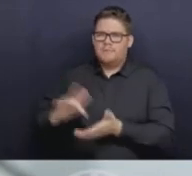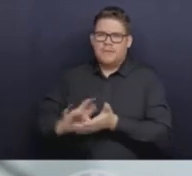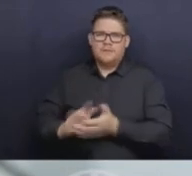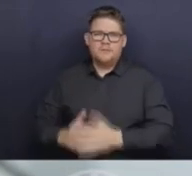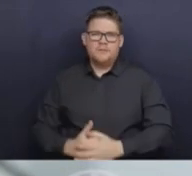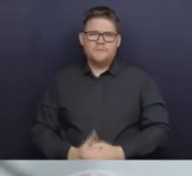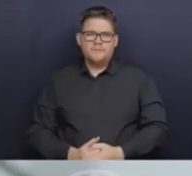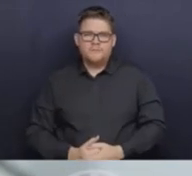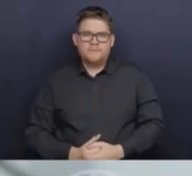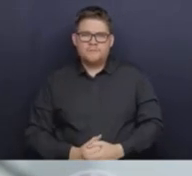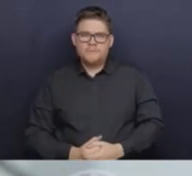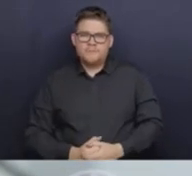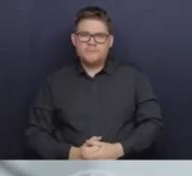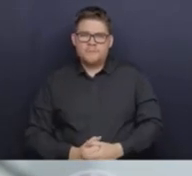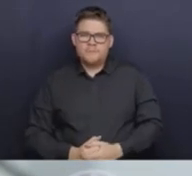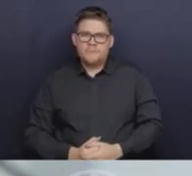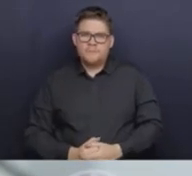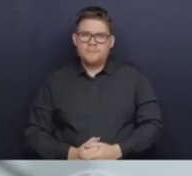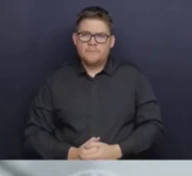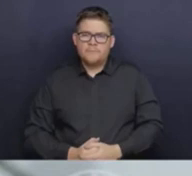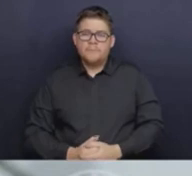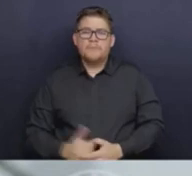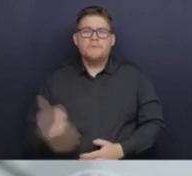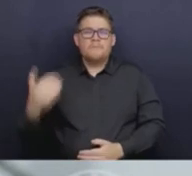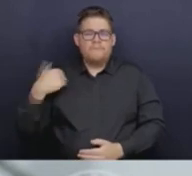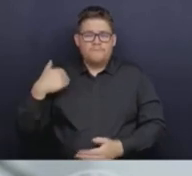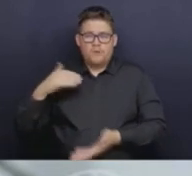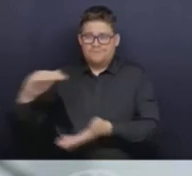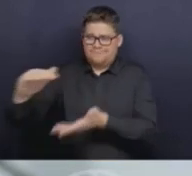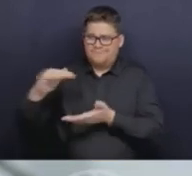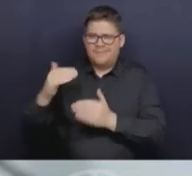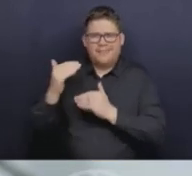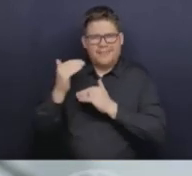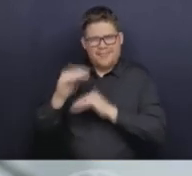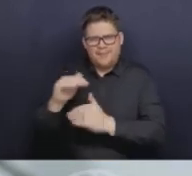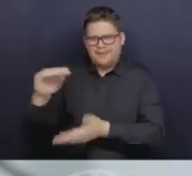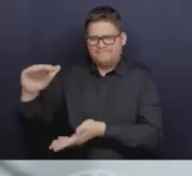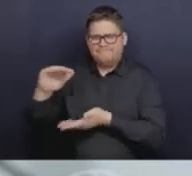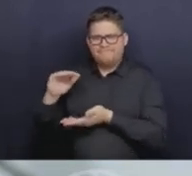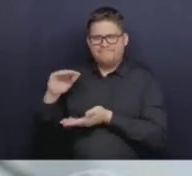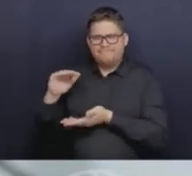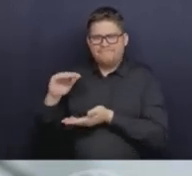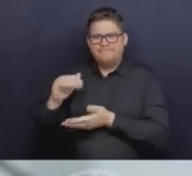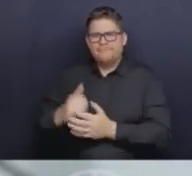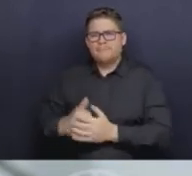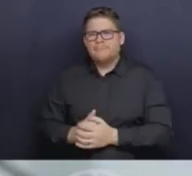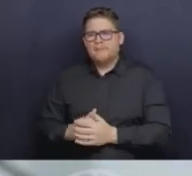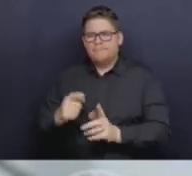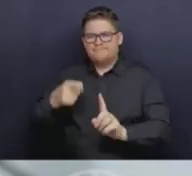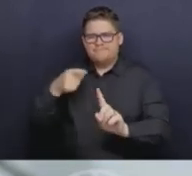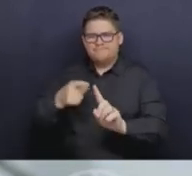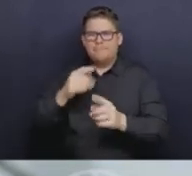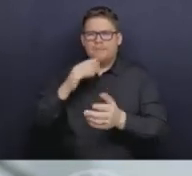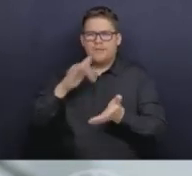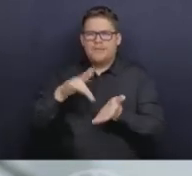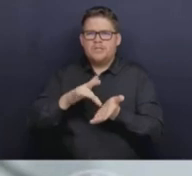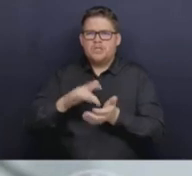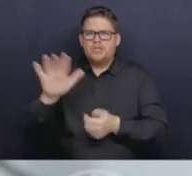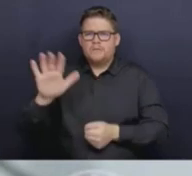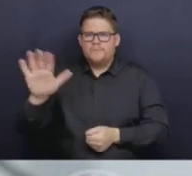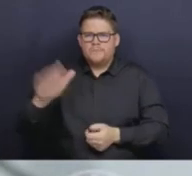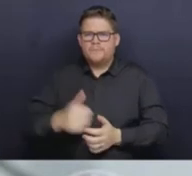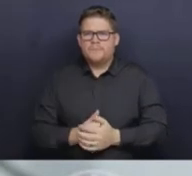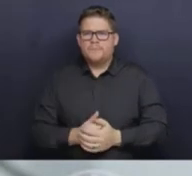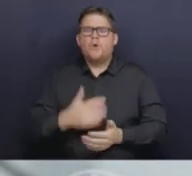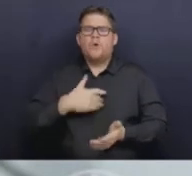amounts of it. So it was available only in specific centers. And we put in place a centralized process for people who